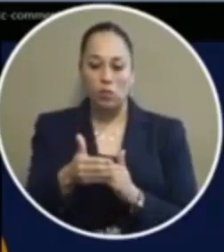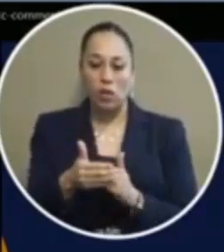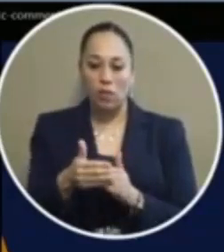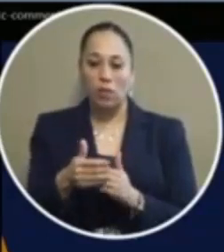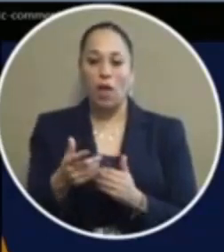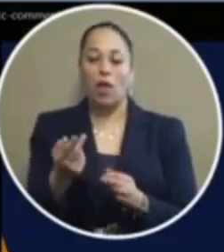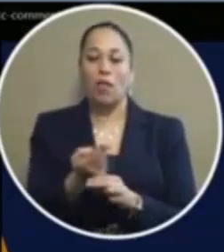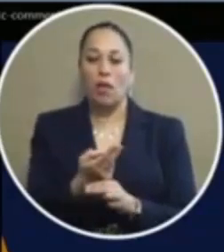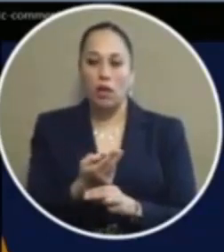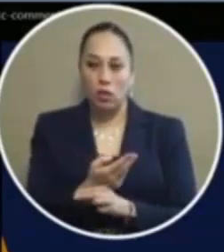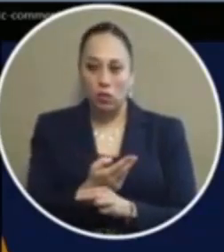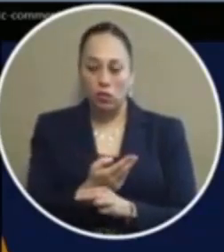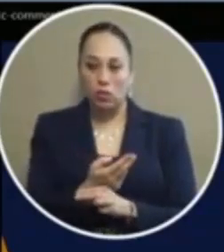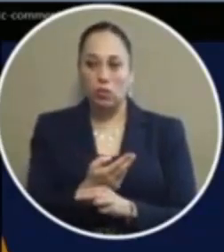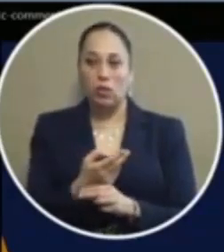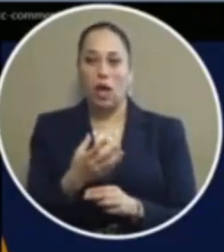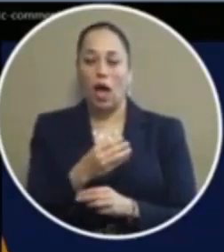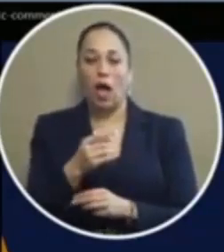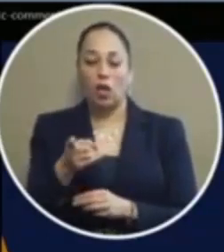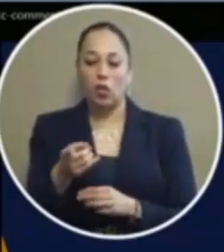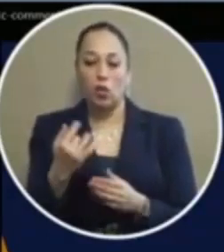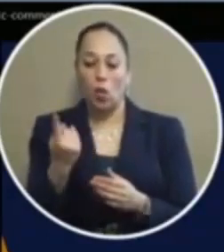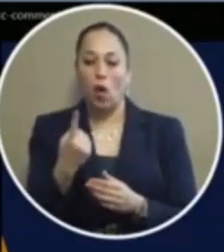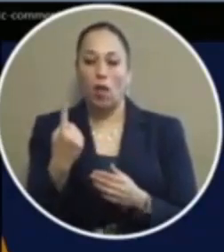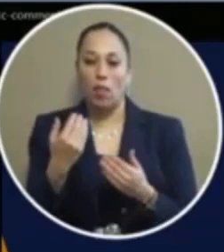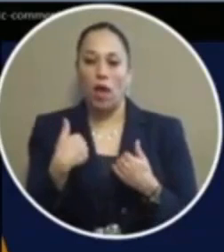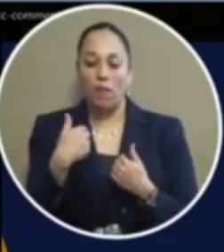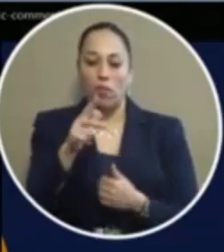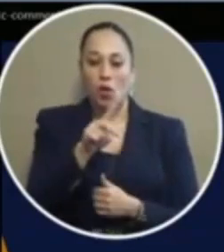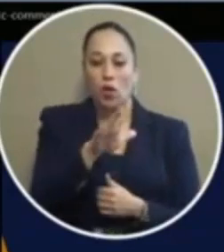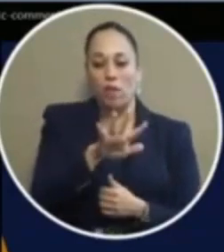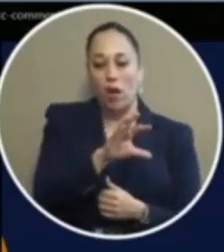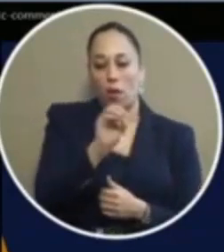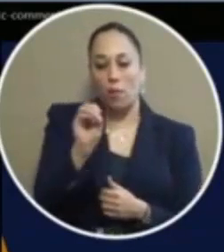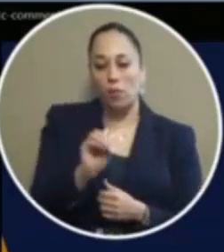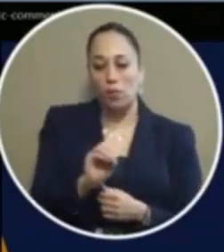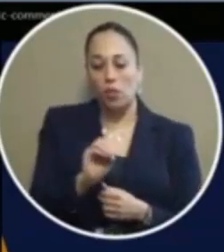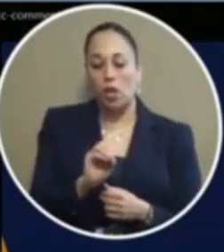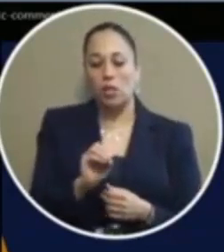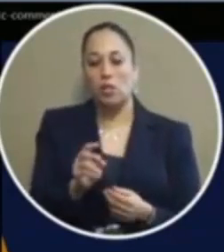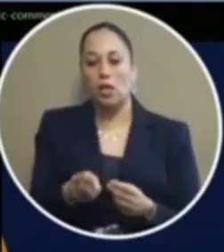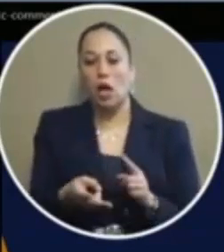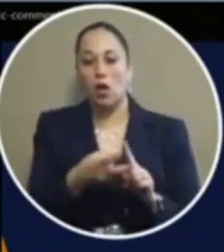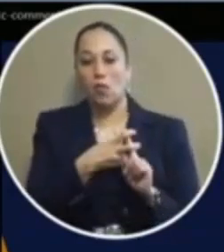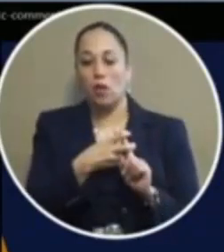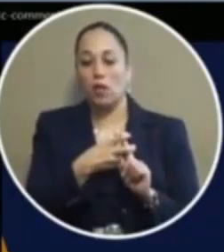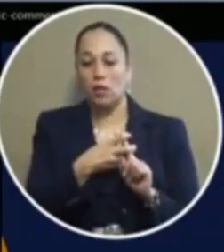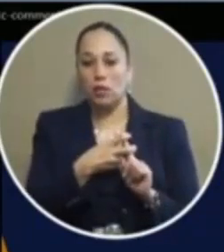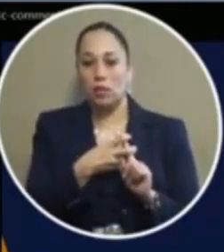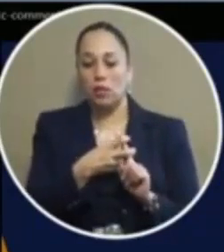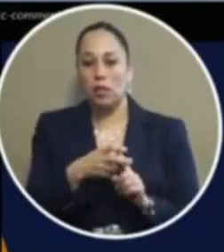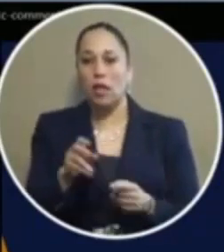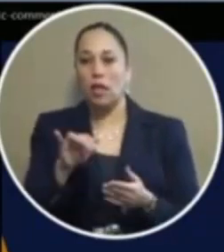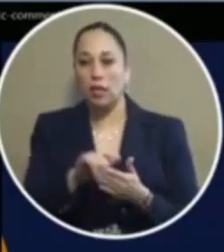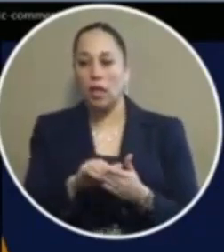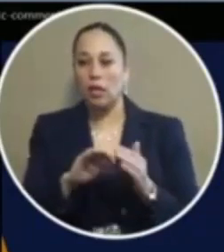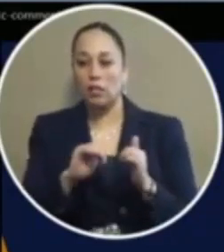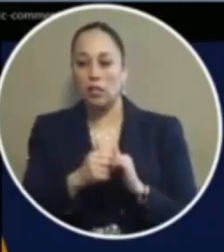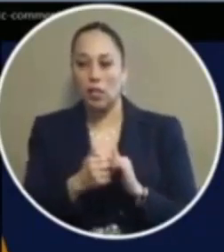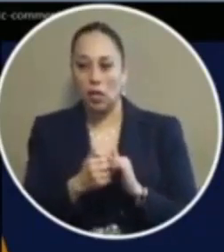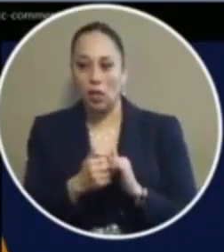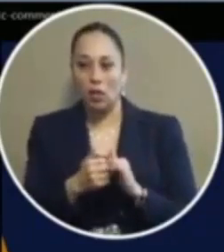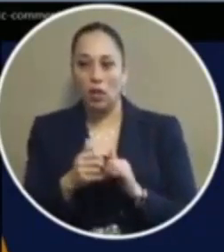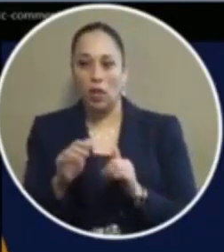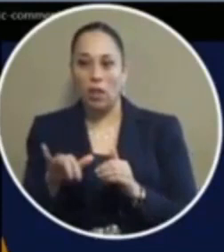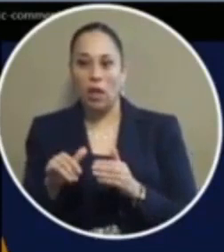abuse breaking and entering and you guys only have a 35 arrest rate not a conviction rate that tells me that in this